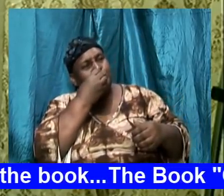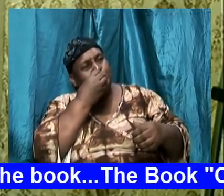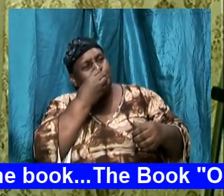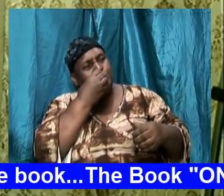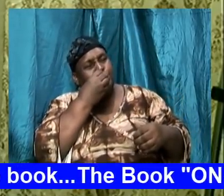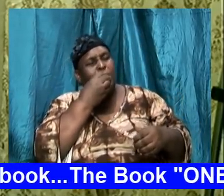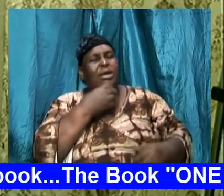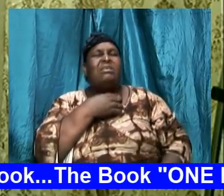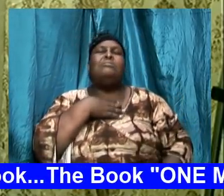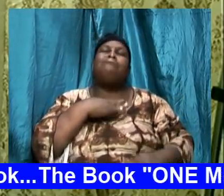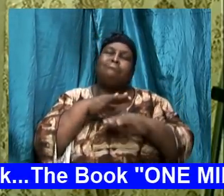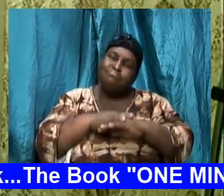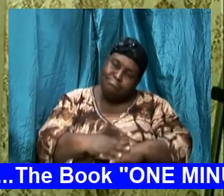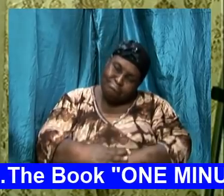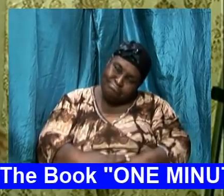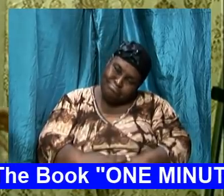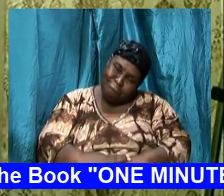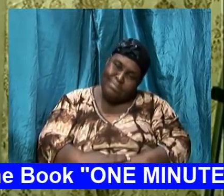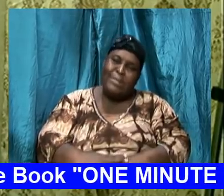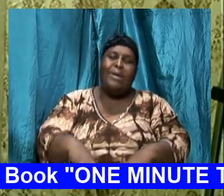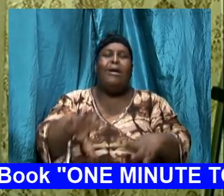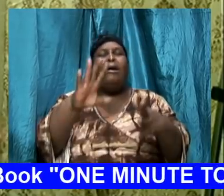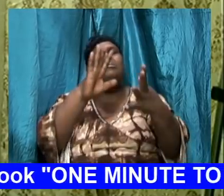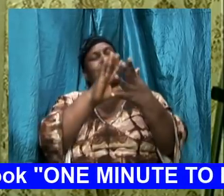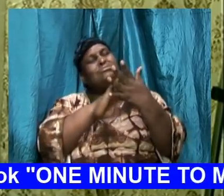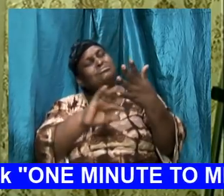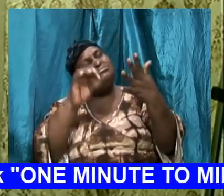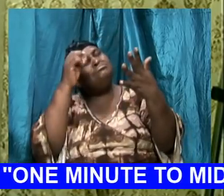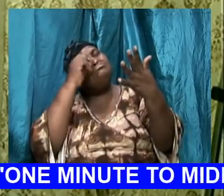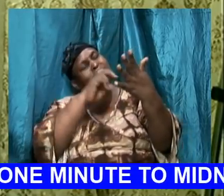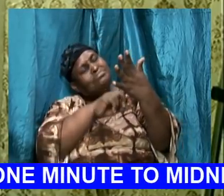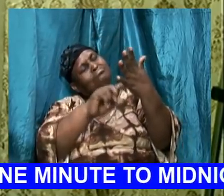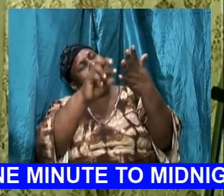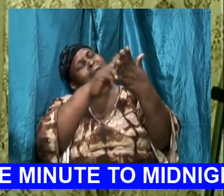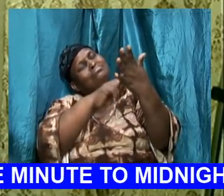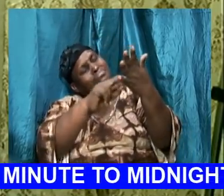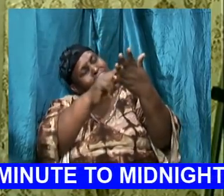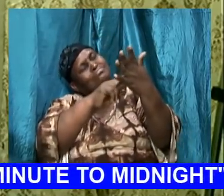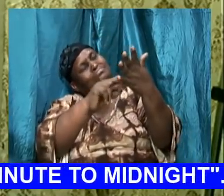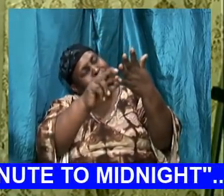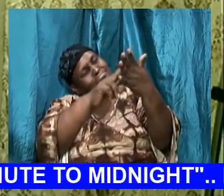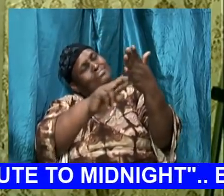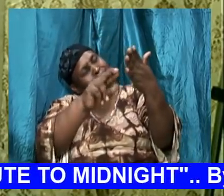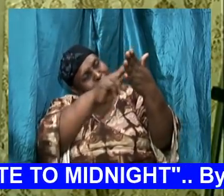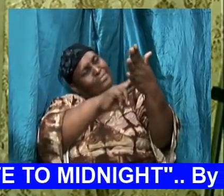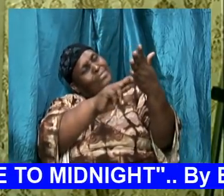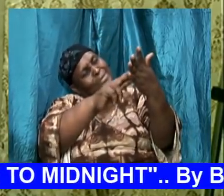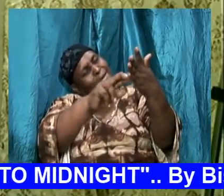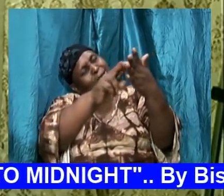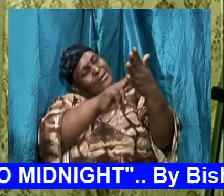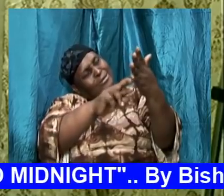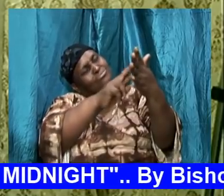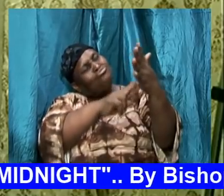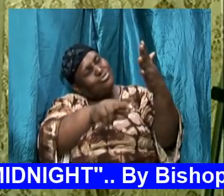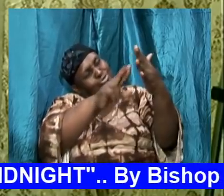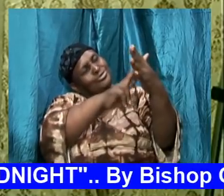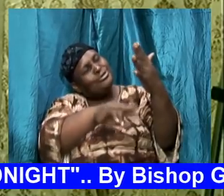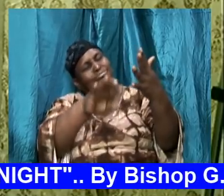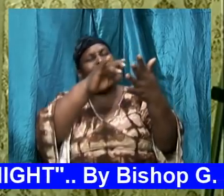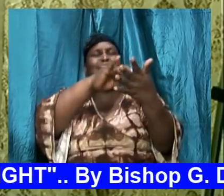digesting marinating ourselves over the word or have the word marinating itself over us